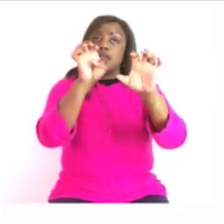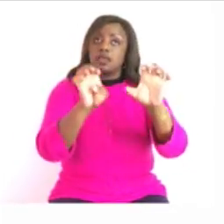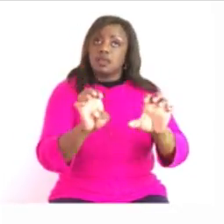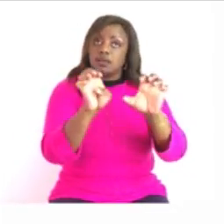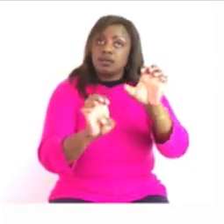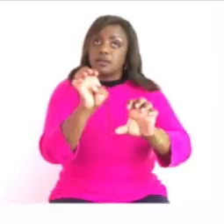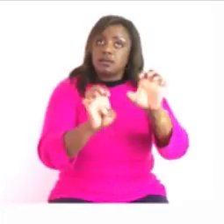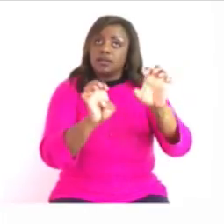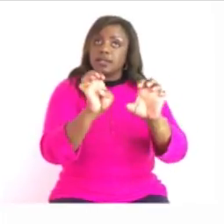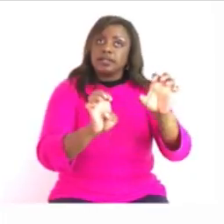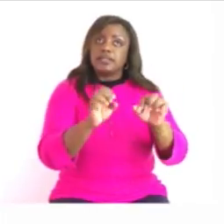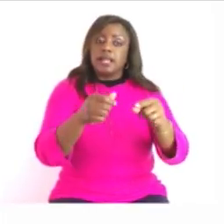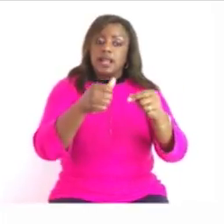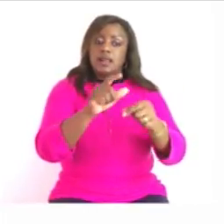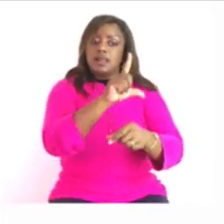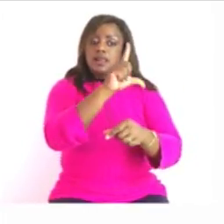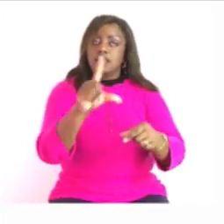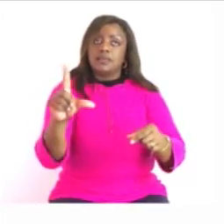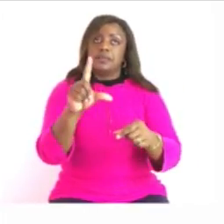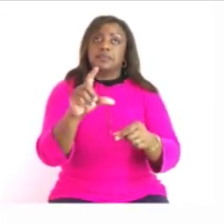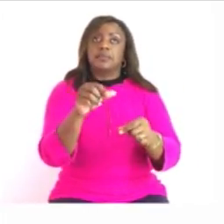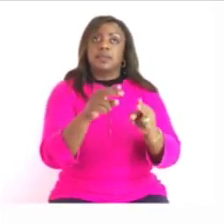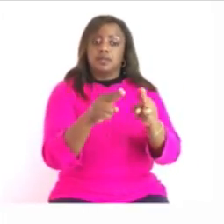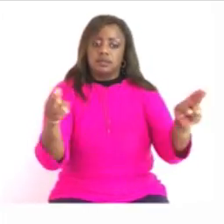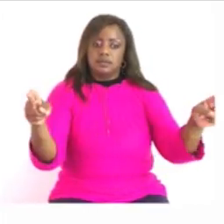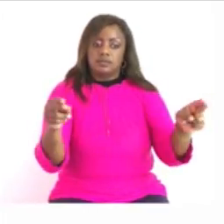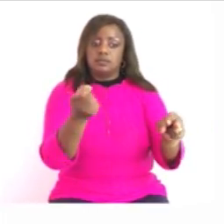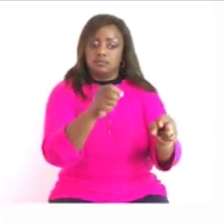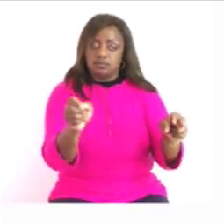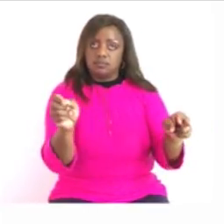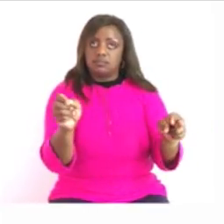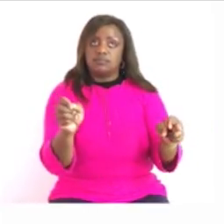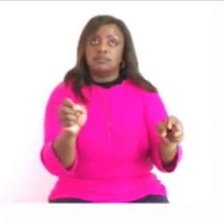the length of a pen that's the first one